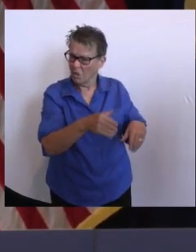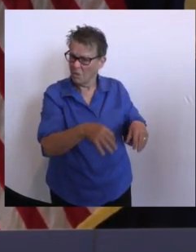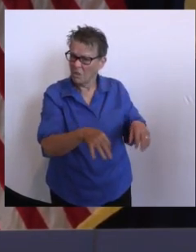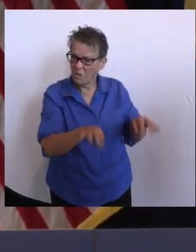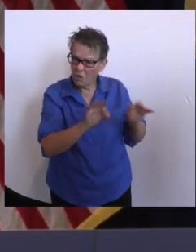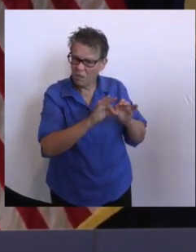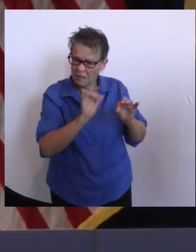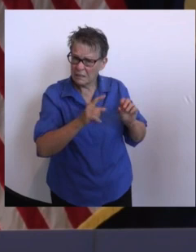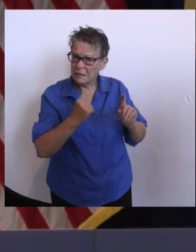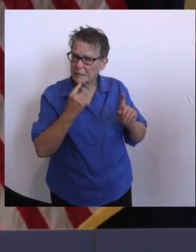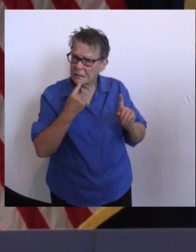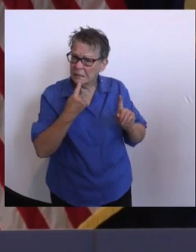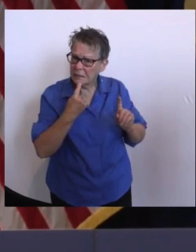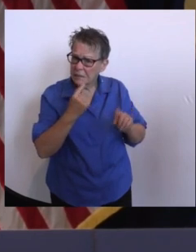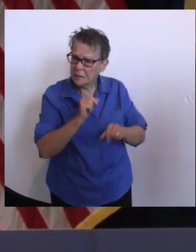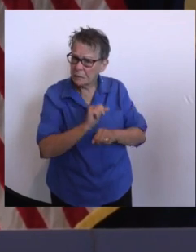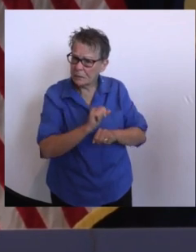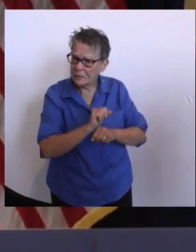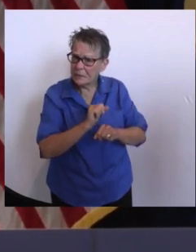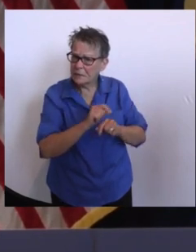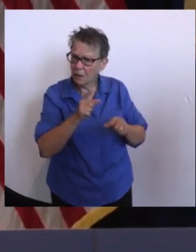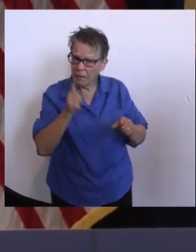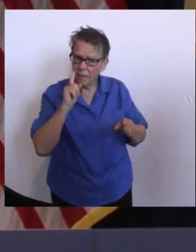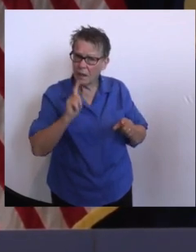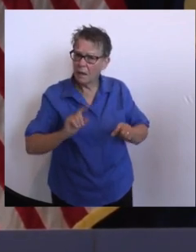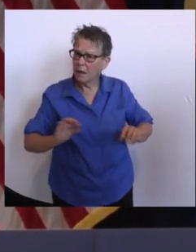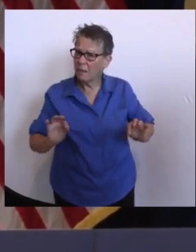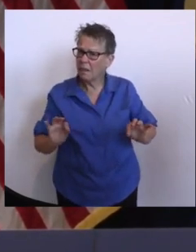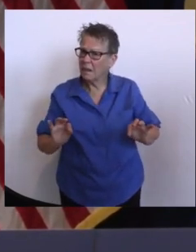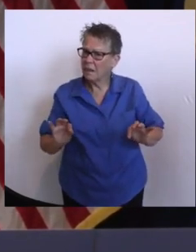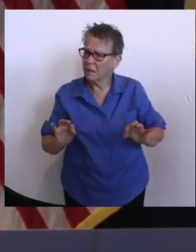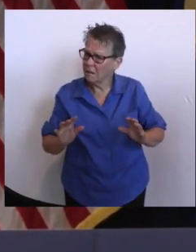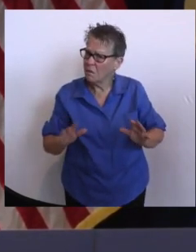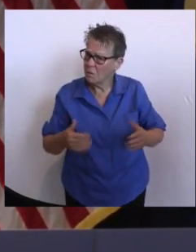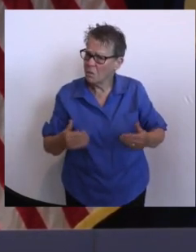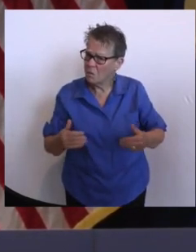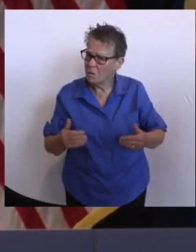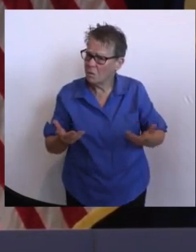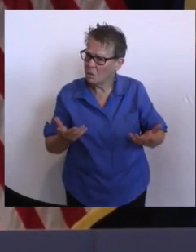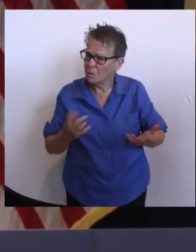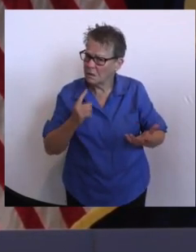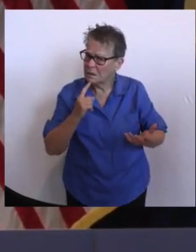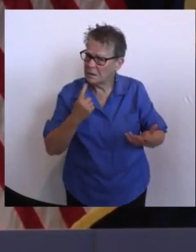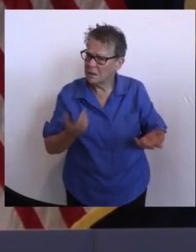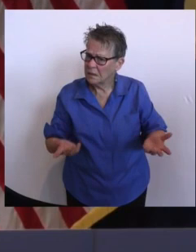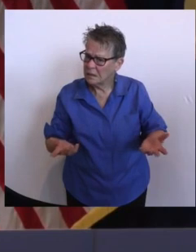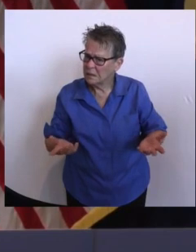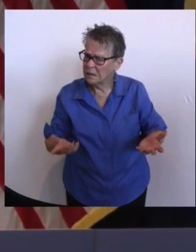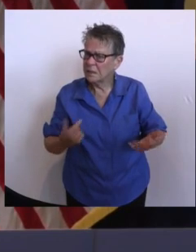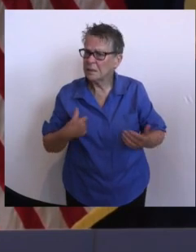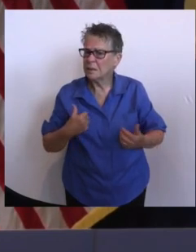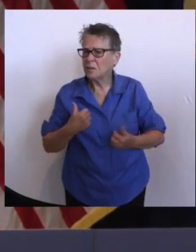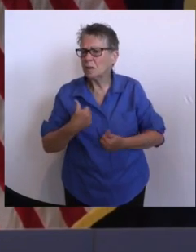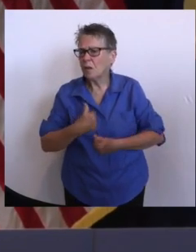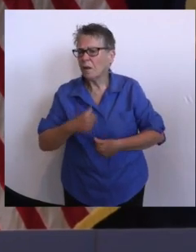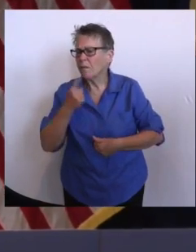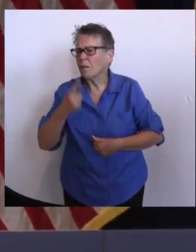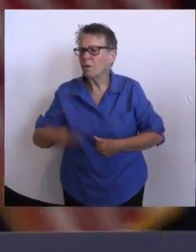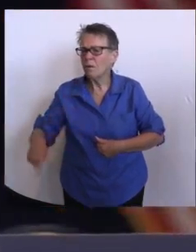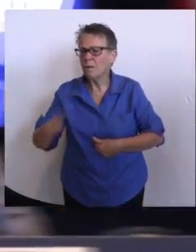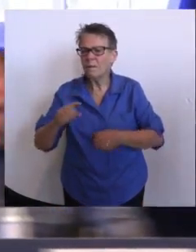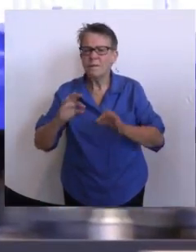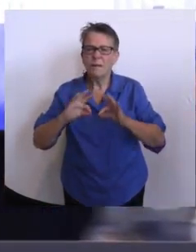And certainly, our condolences go out to all of those families who have lost a loved one in the line of duty due to COVID. Thanks, Governor.